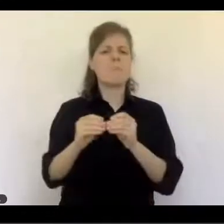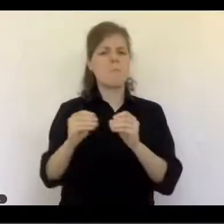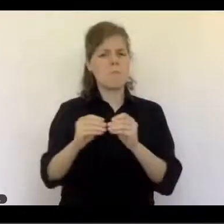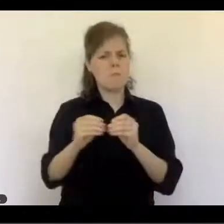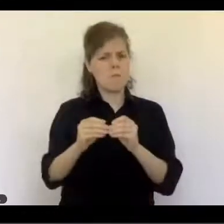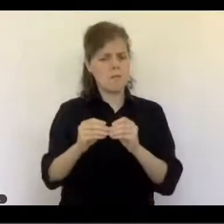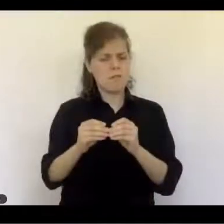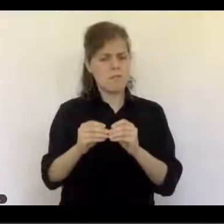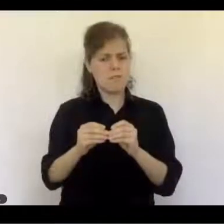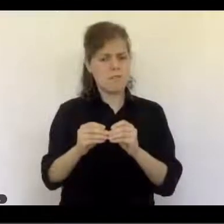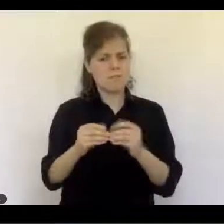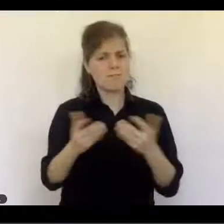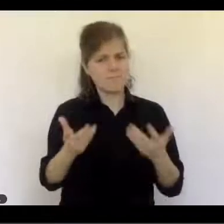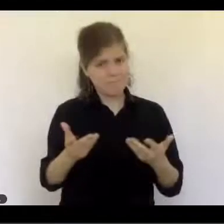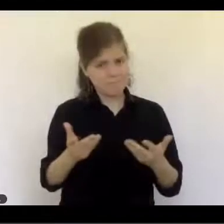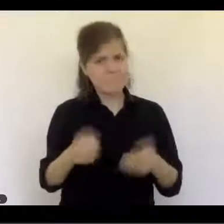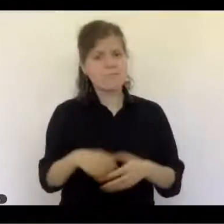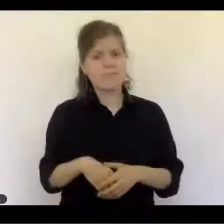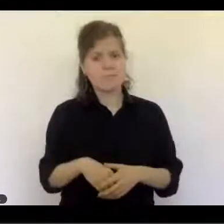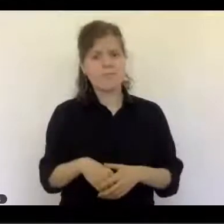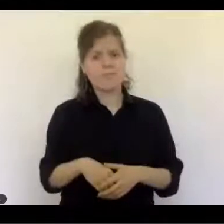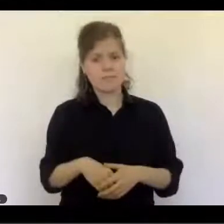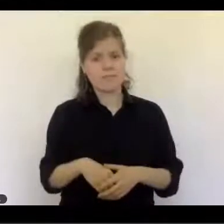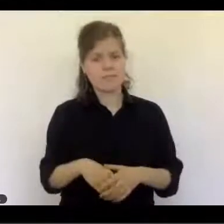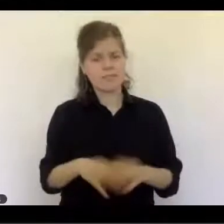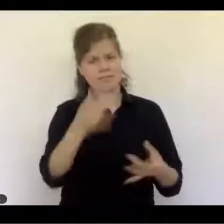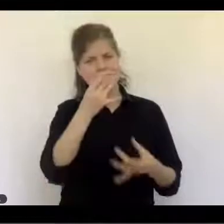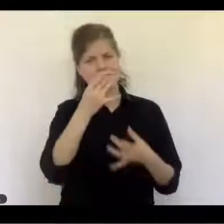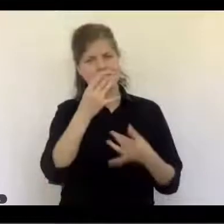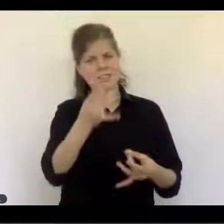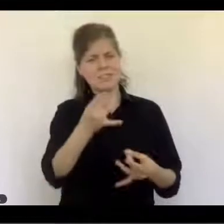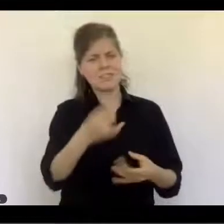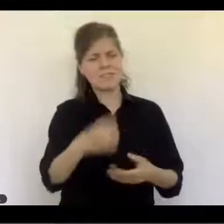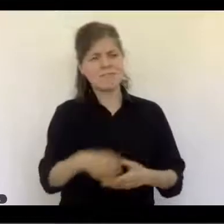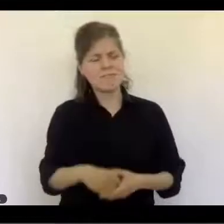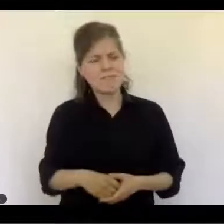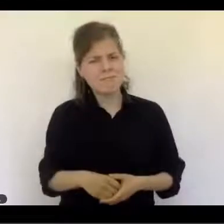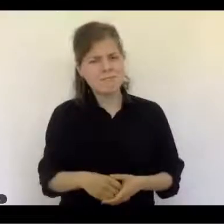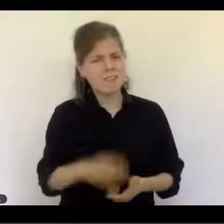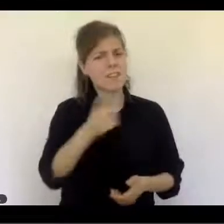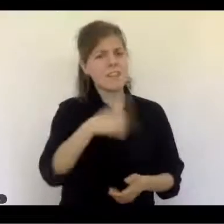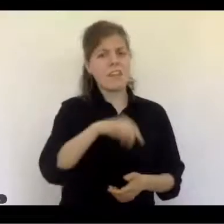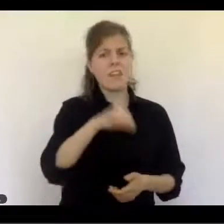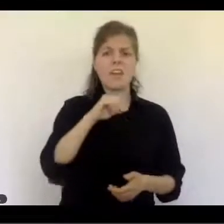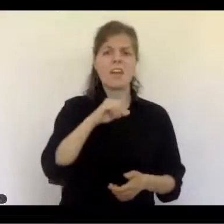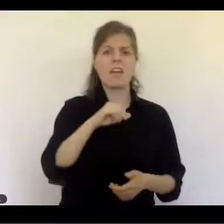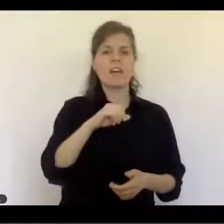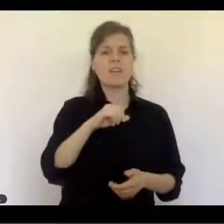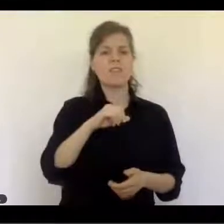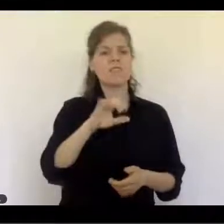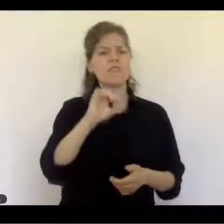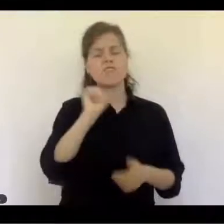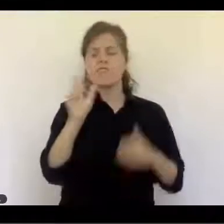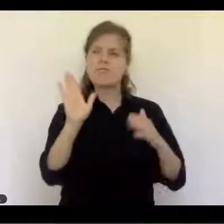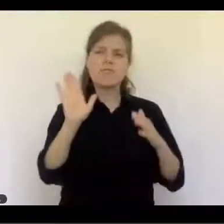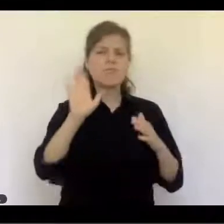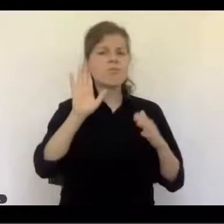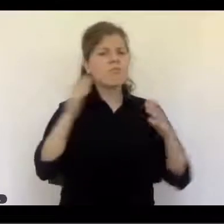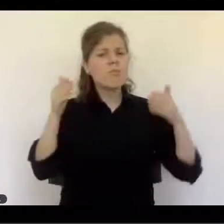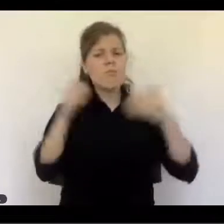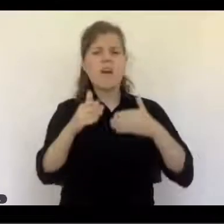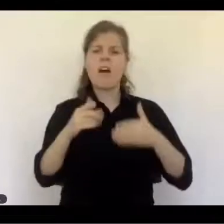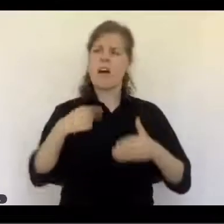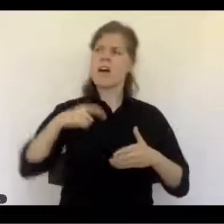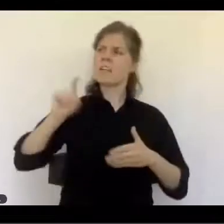without. They didn't optimize the situation to take advantage, to restore their privilege, or to feel